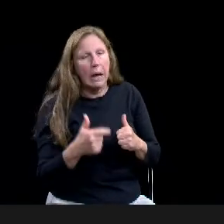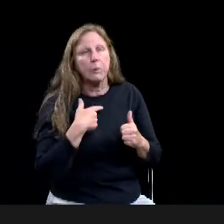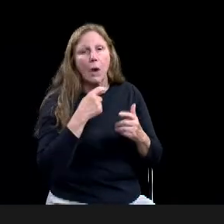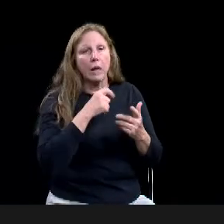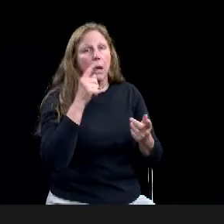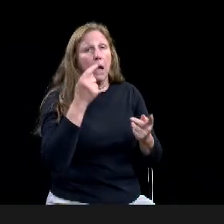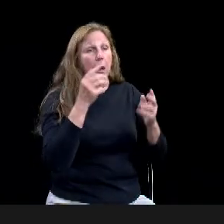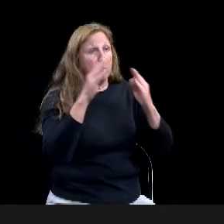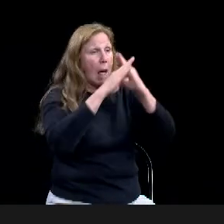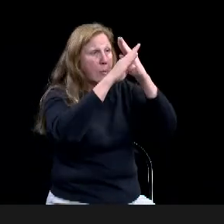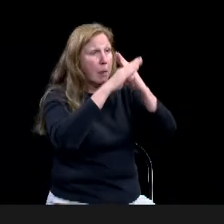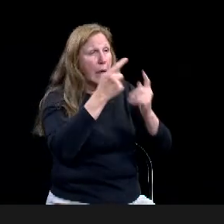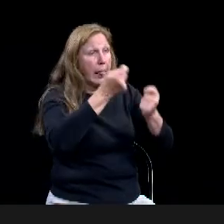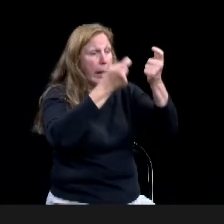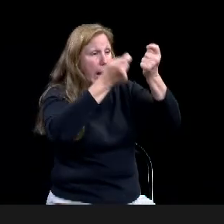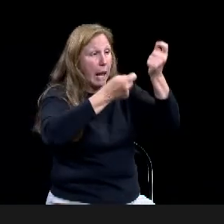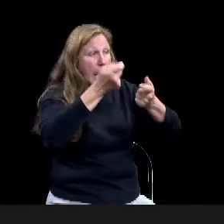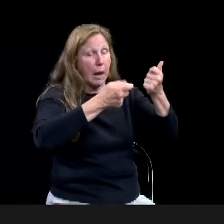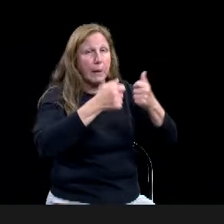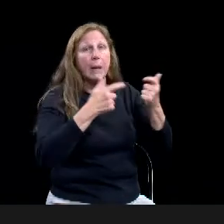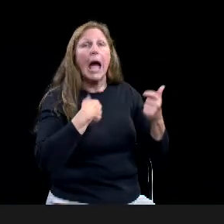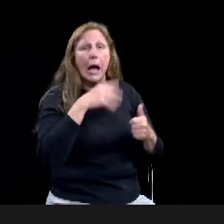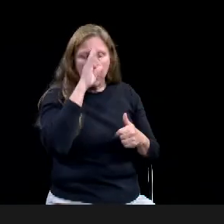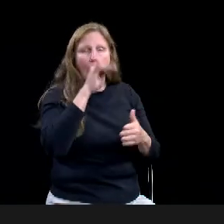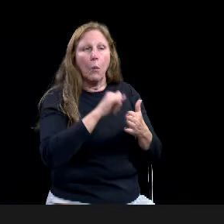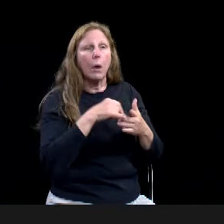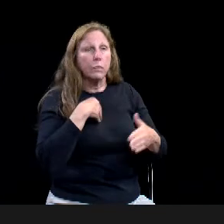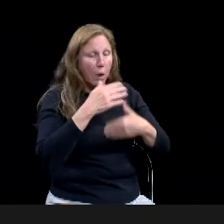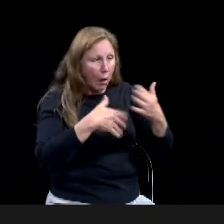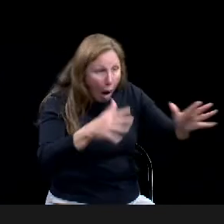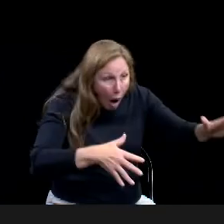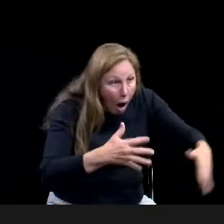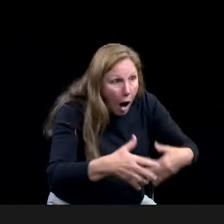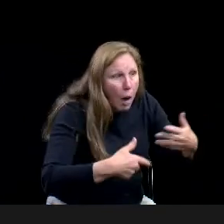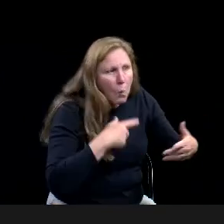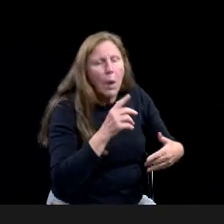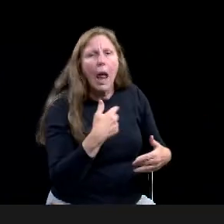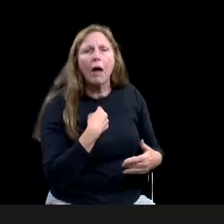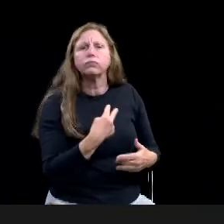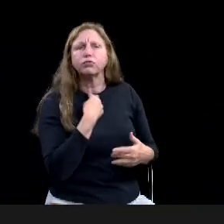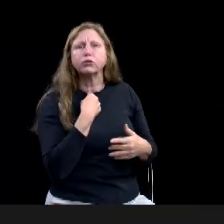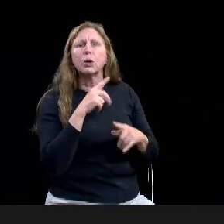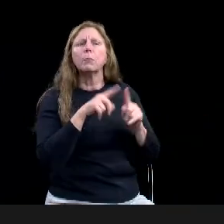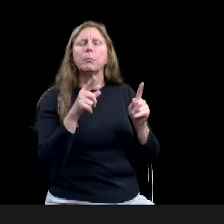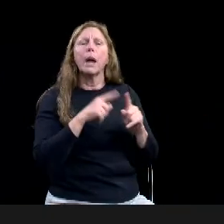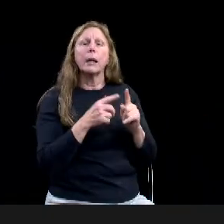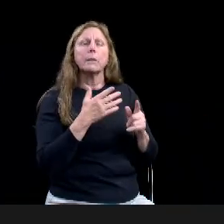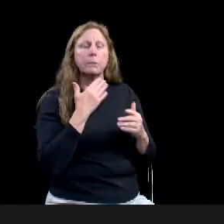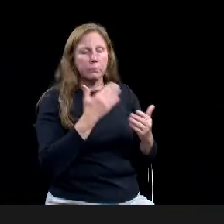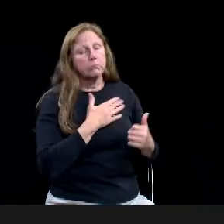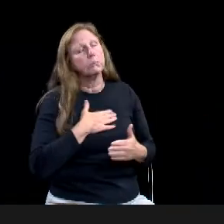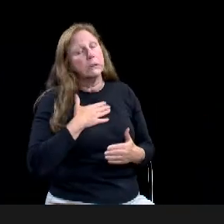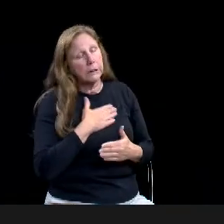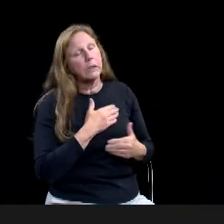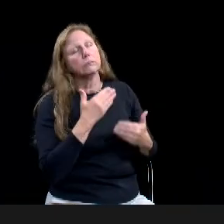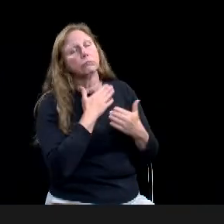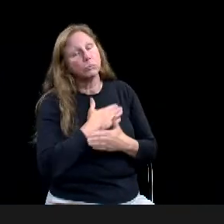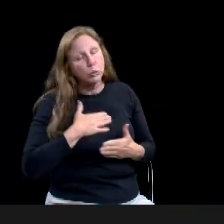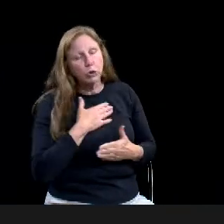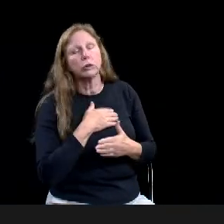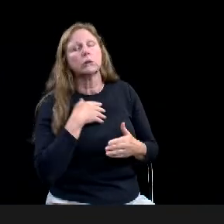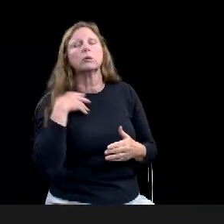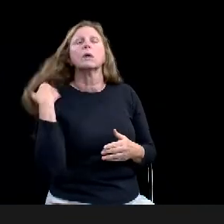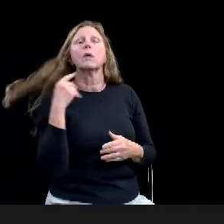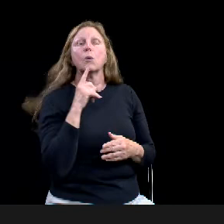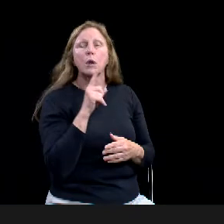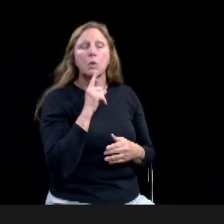appreciate the, um, tenacity that staff has had in making this program work and thinking of all of the obstacles or